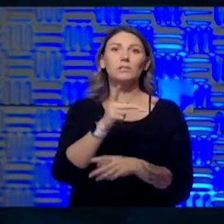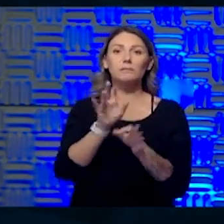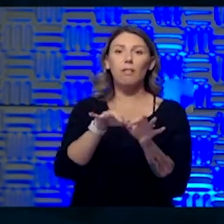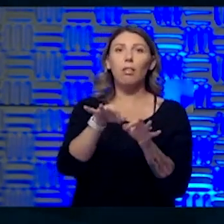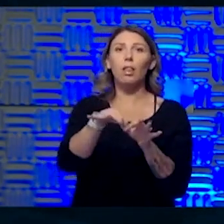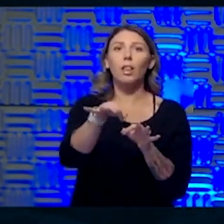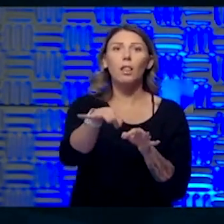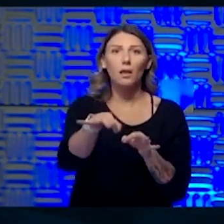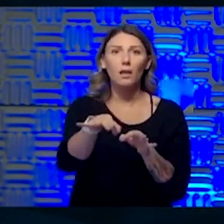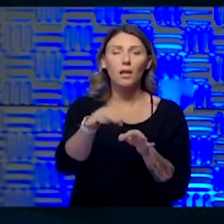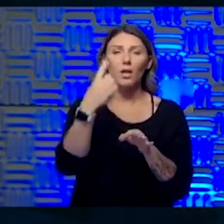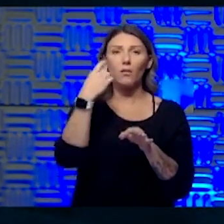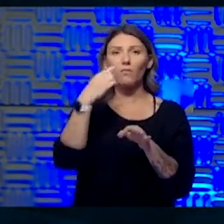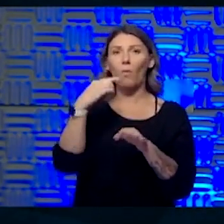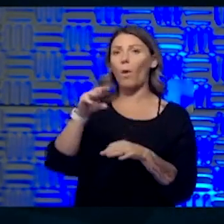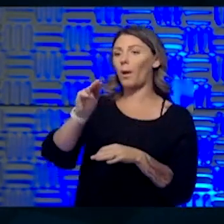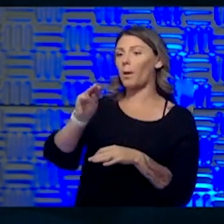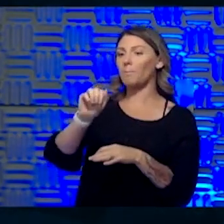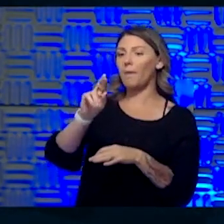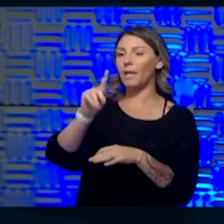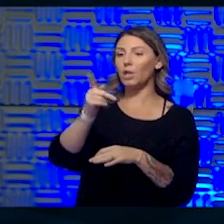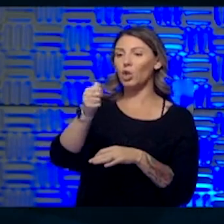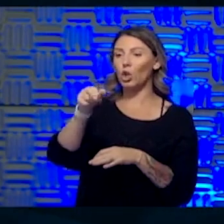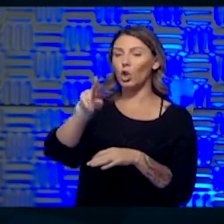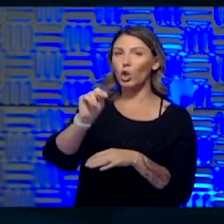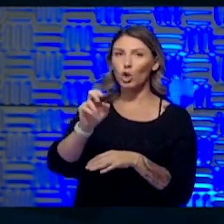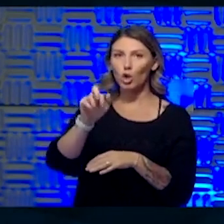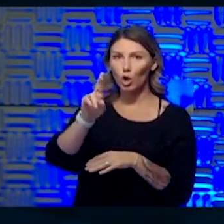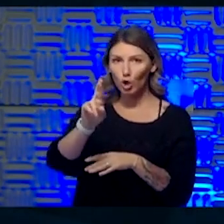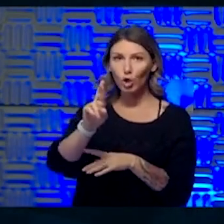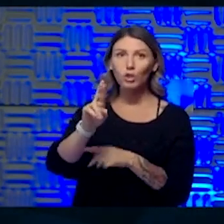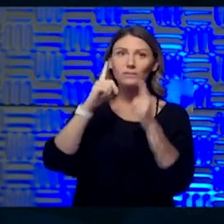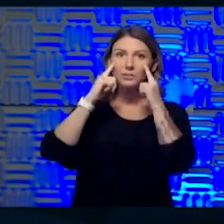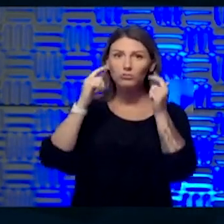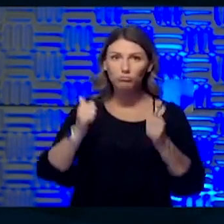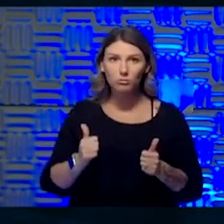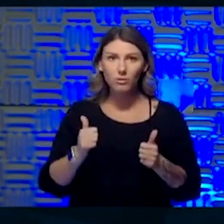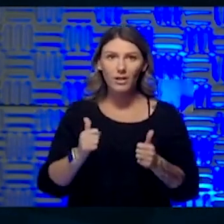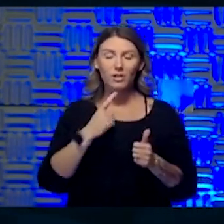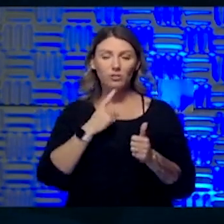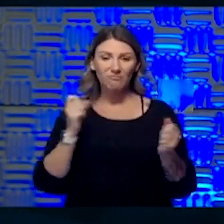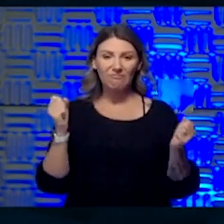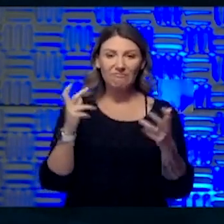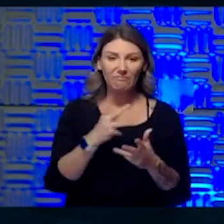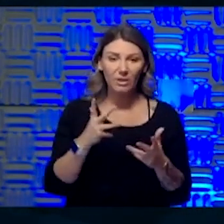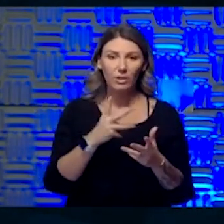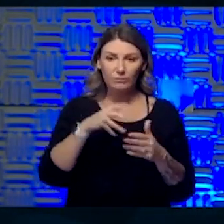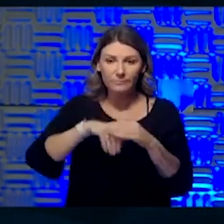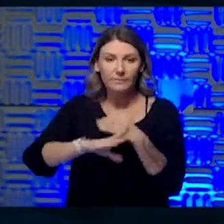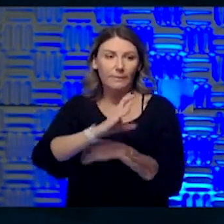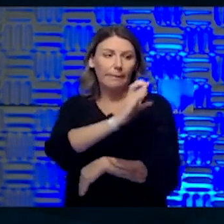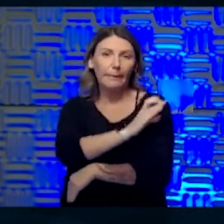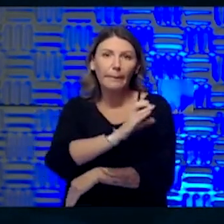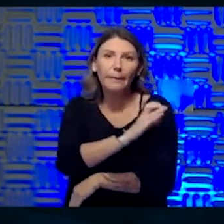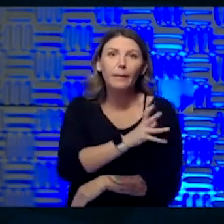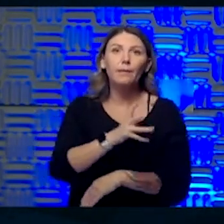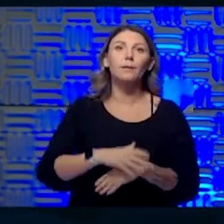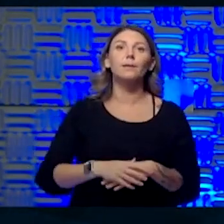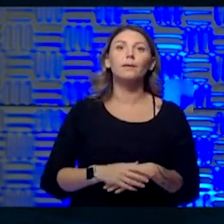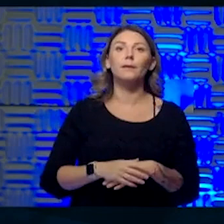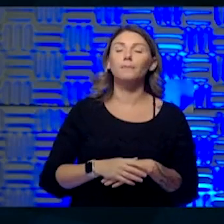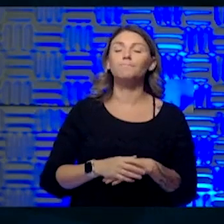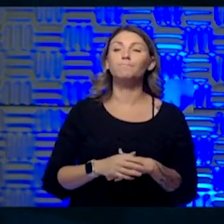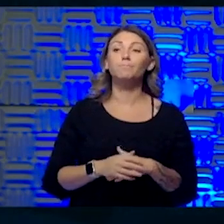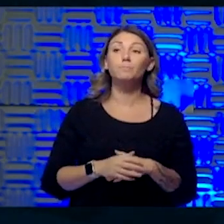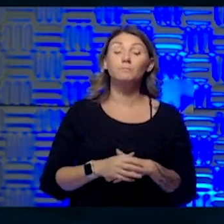treatment for macular degeneration for fear of coming into the clinic or, you know, for fear of leaving their homes. And I started calling